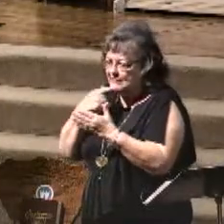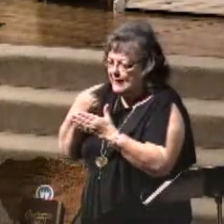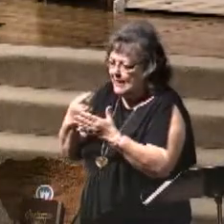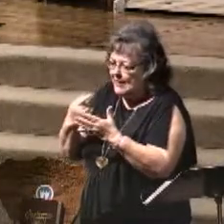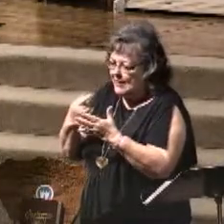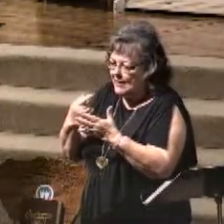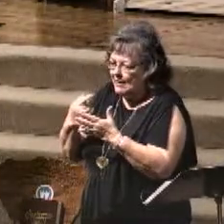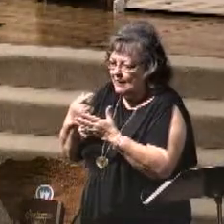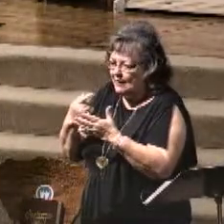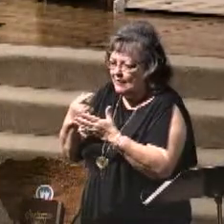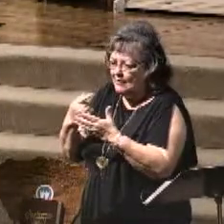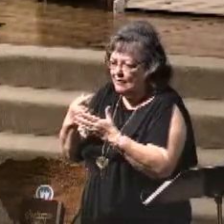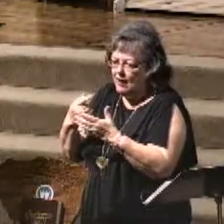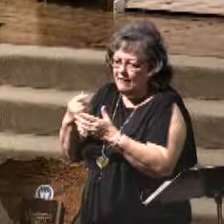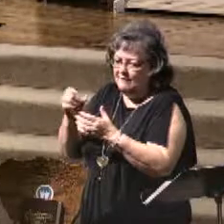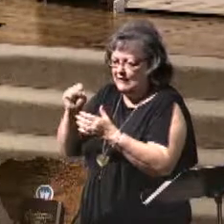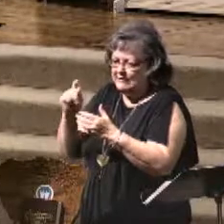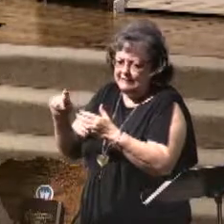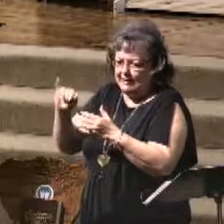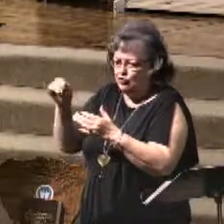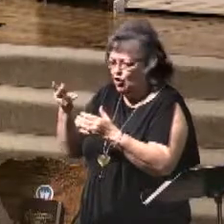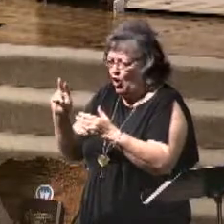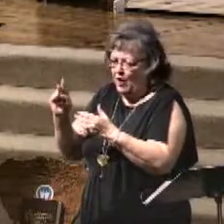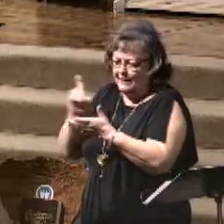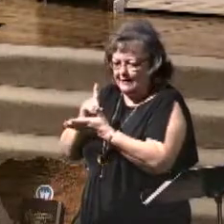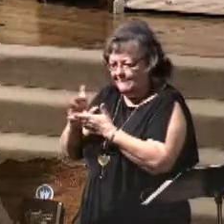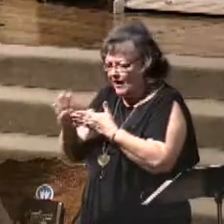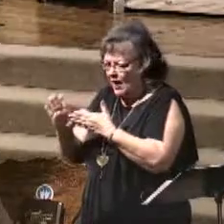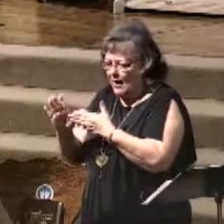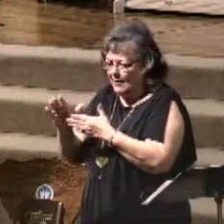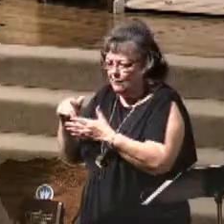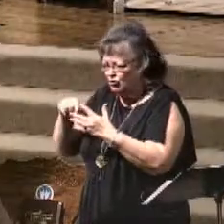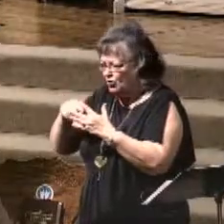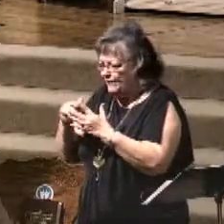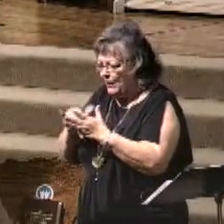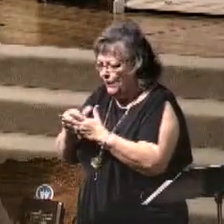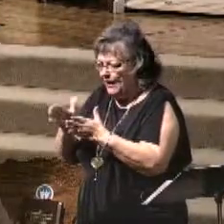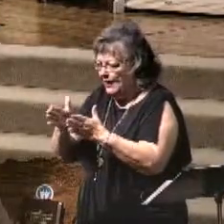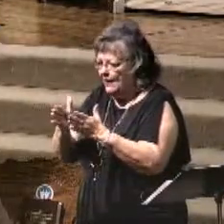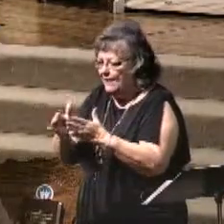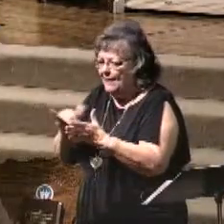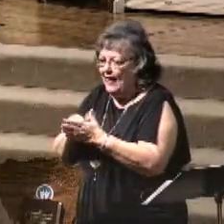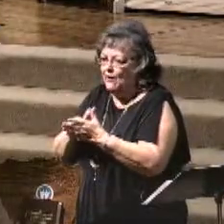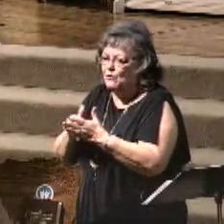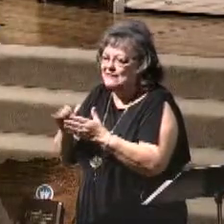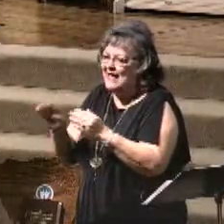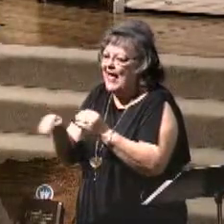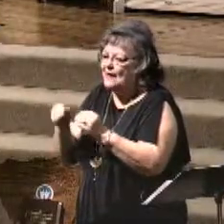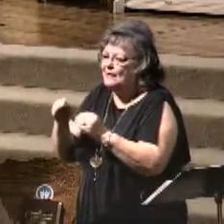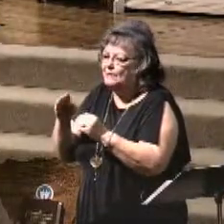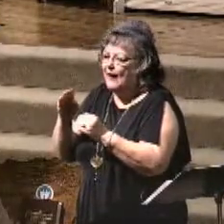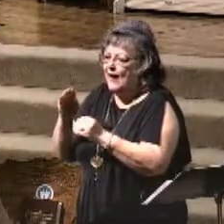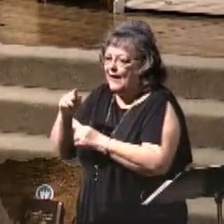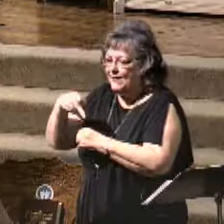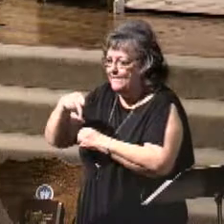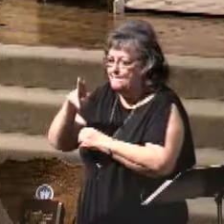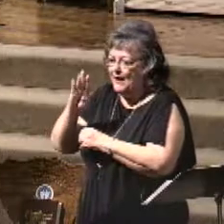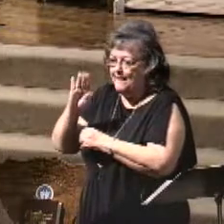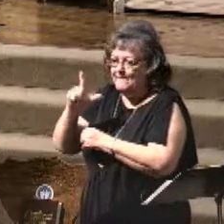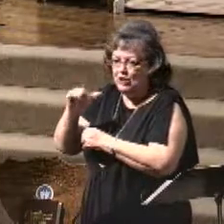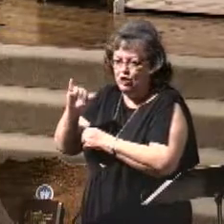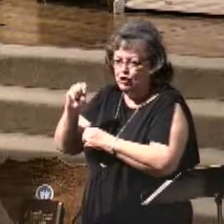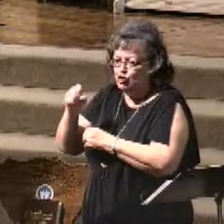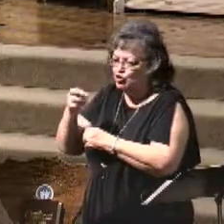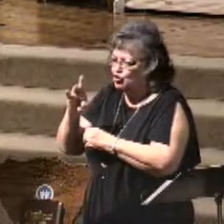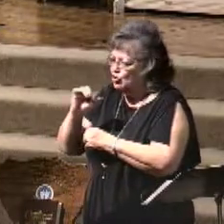Saint John the Divine or something like that. May I tell you that was added by the publisher, okay? That's not